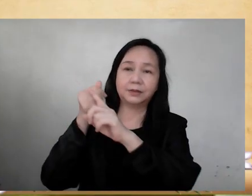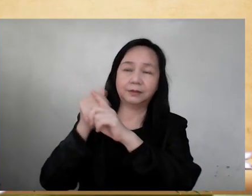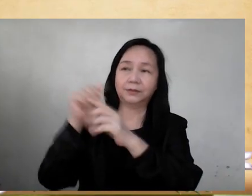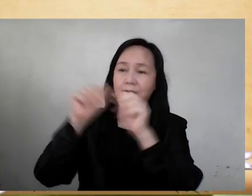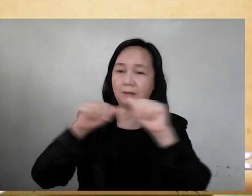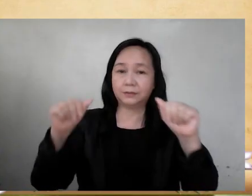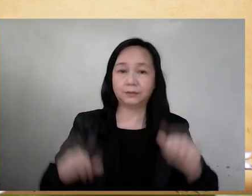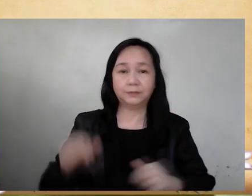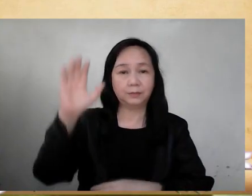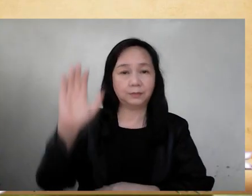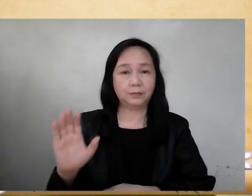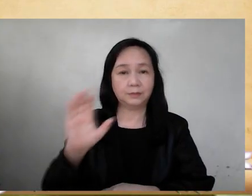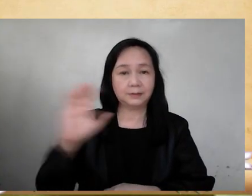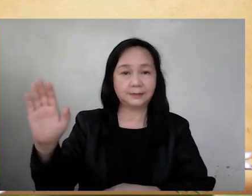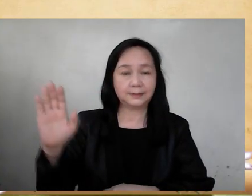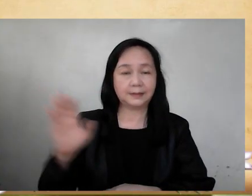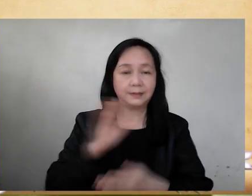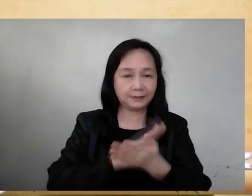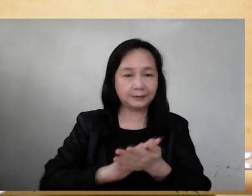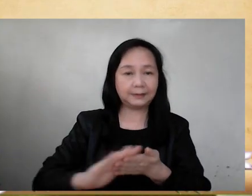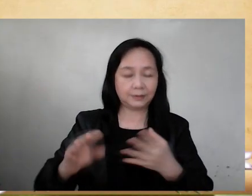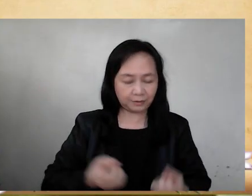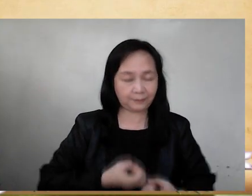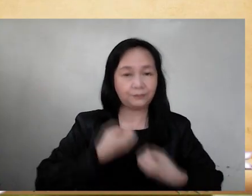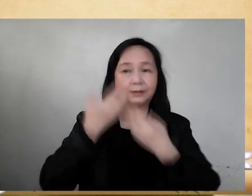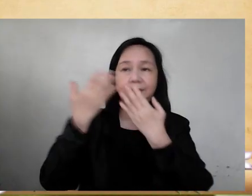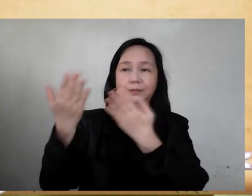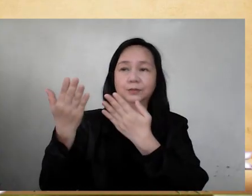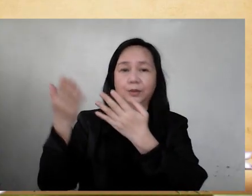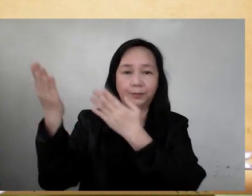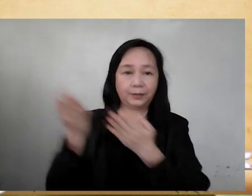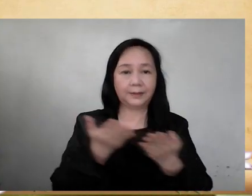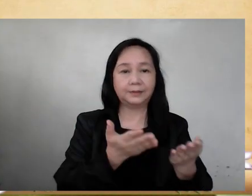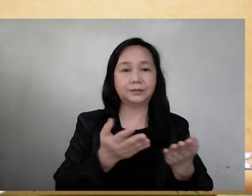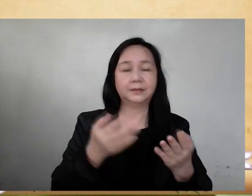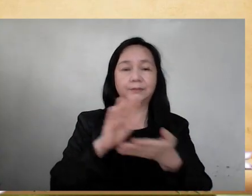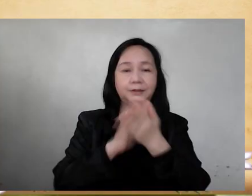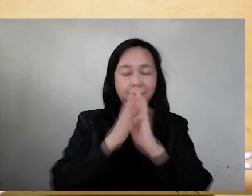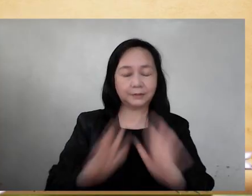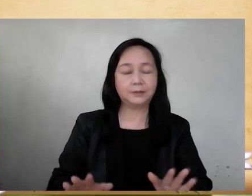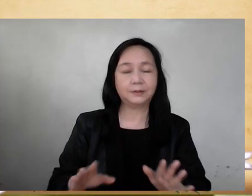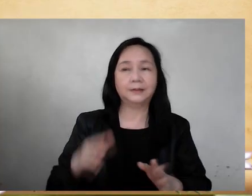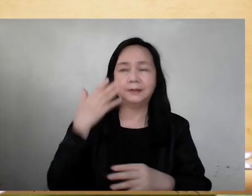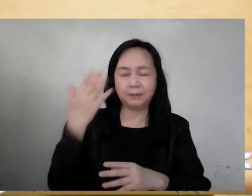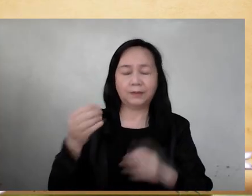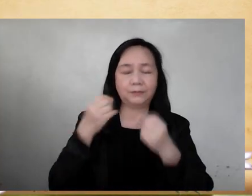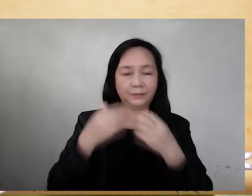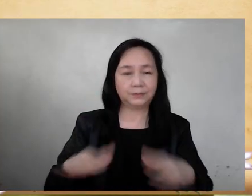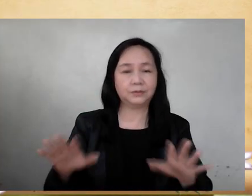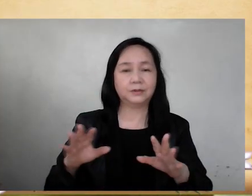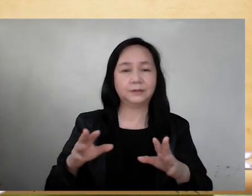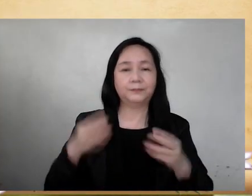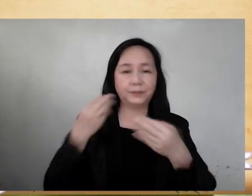himself on the altar of the cross as a spotless sacrifice to bring us peace, he might accomplish